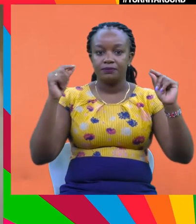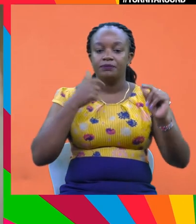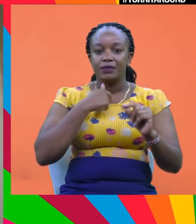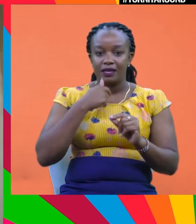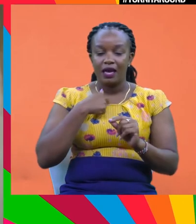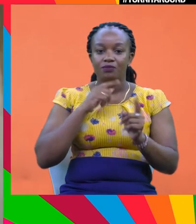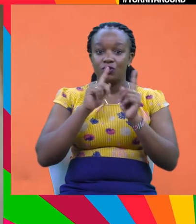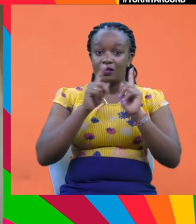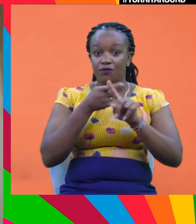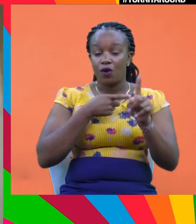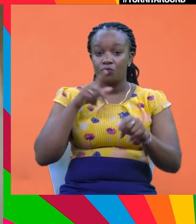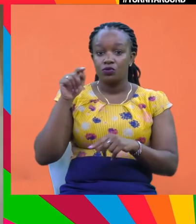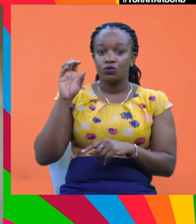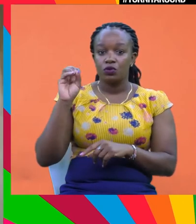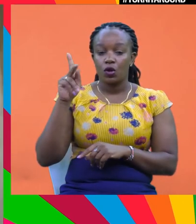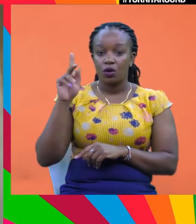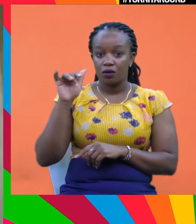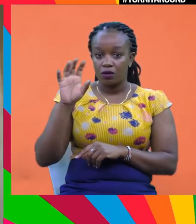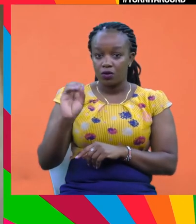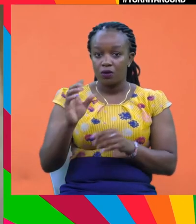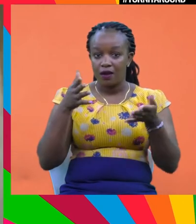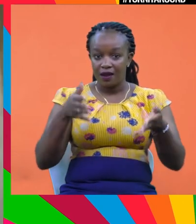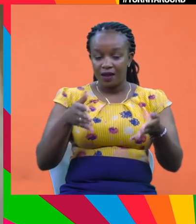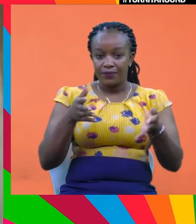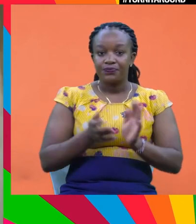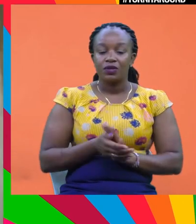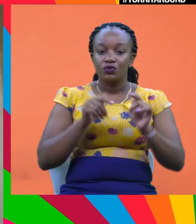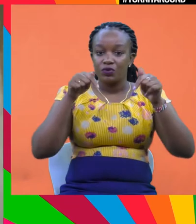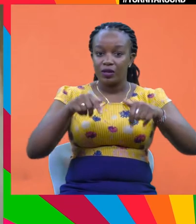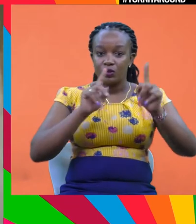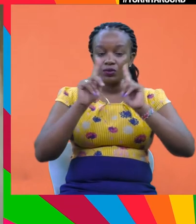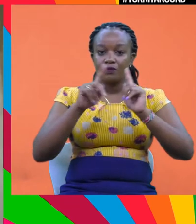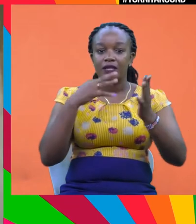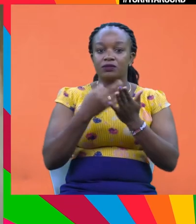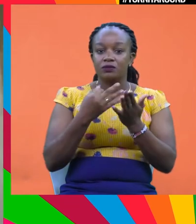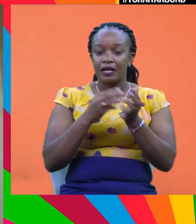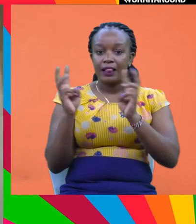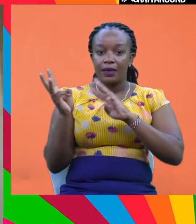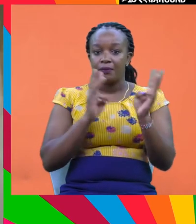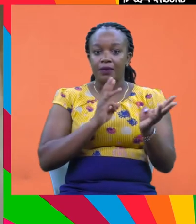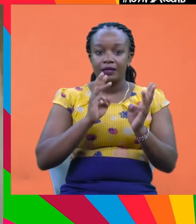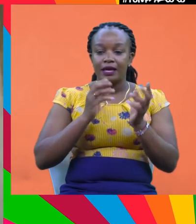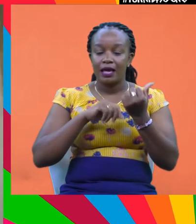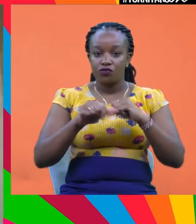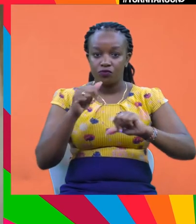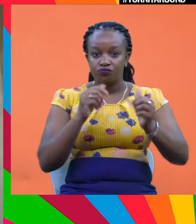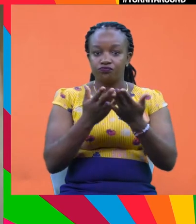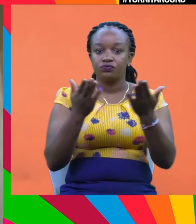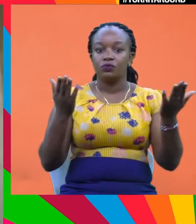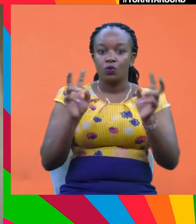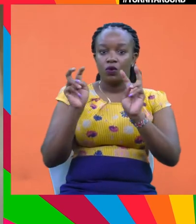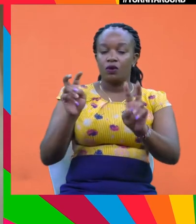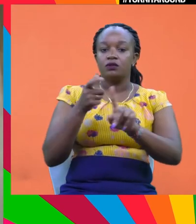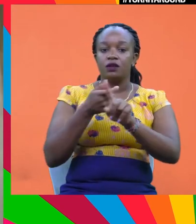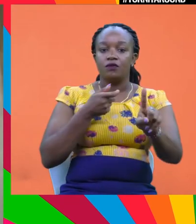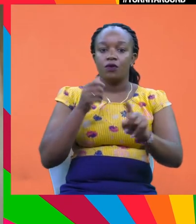Well, I'm actually in Tokyo right now. Today we'll be discussing financing for climate action. For those watching at home, you can join